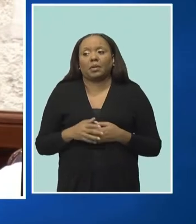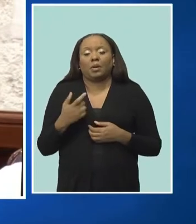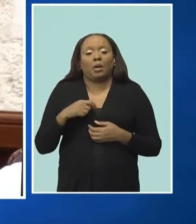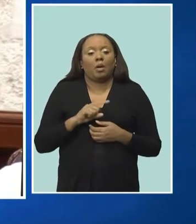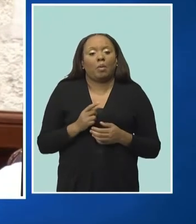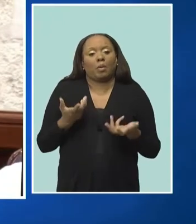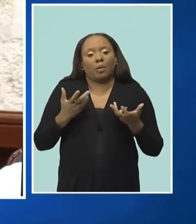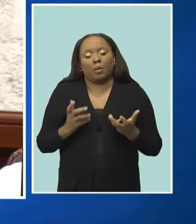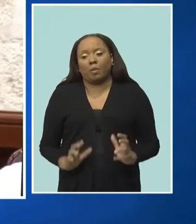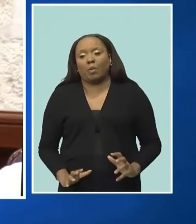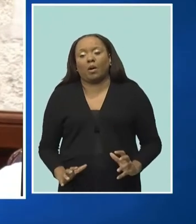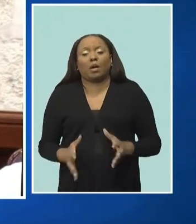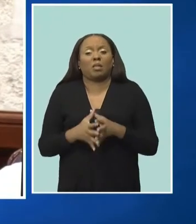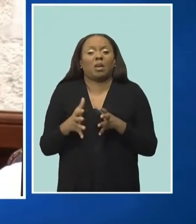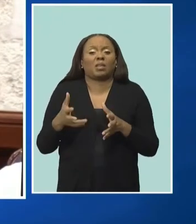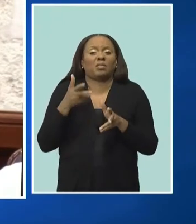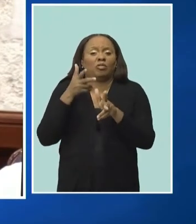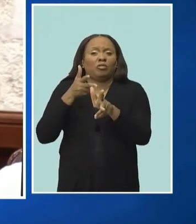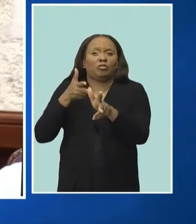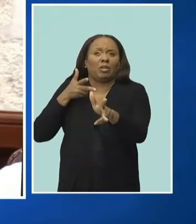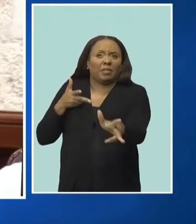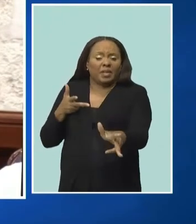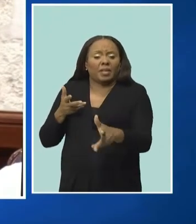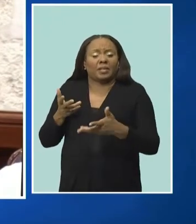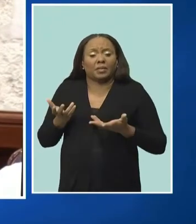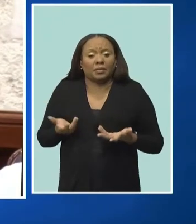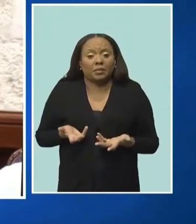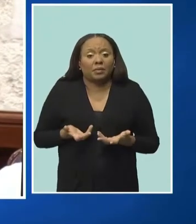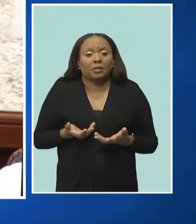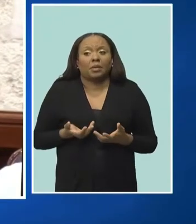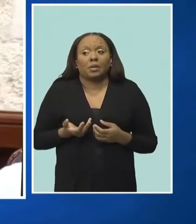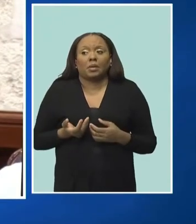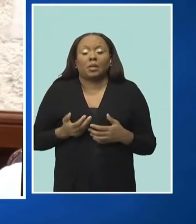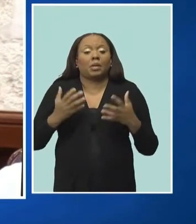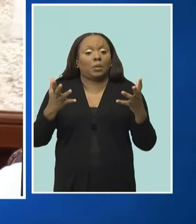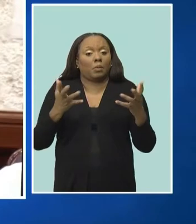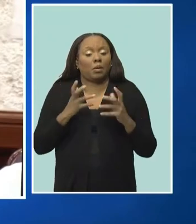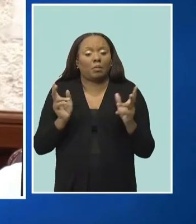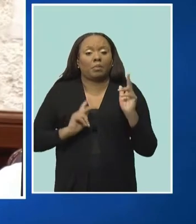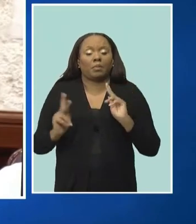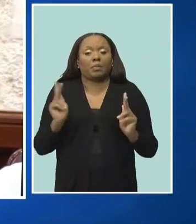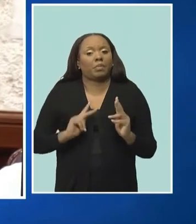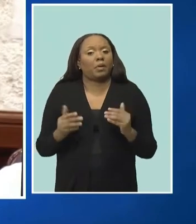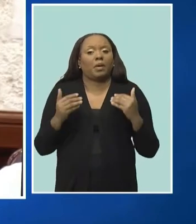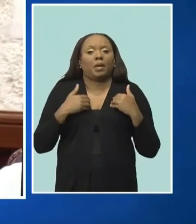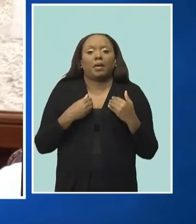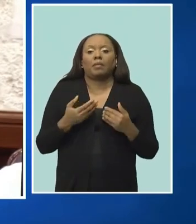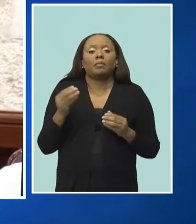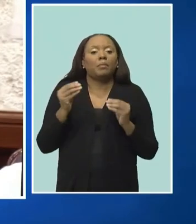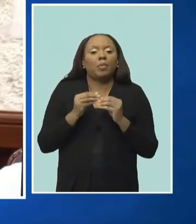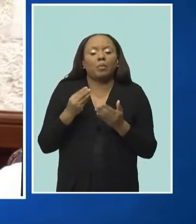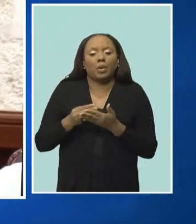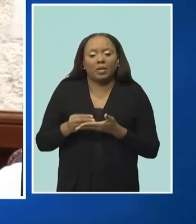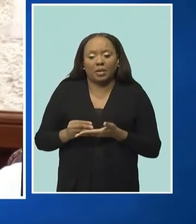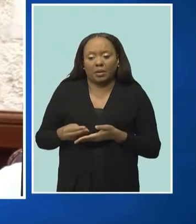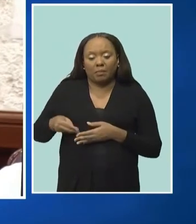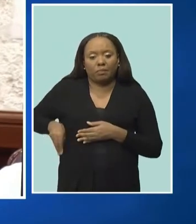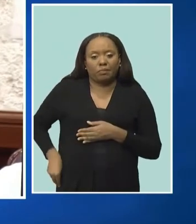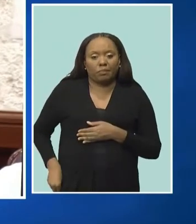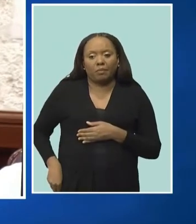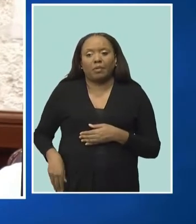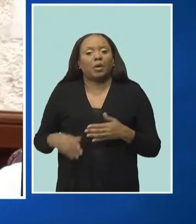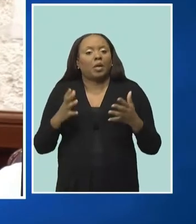to cause people to have greater income streams, to cause people's small businesses to be more productive.